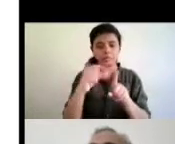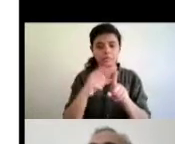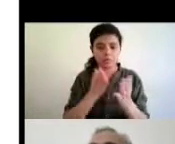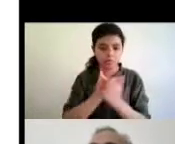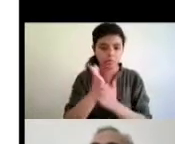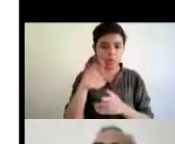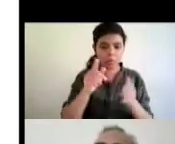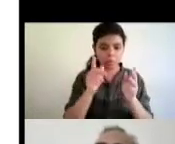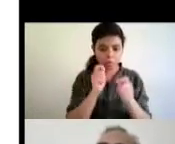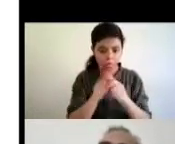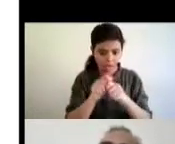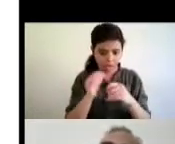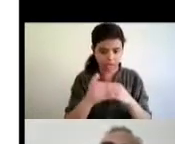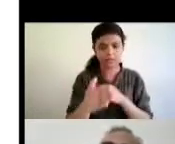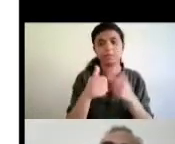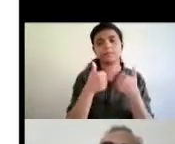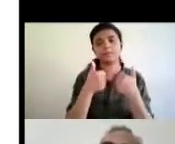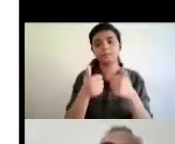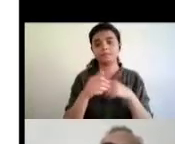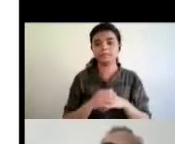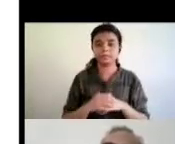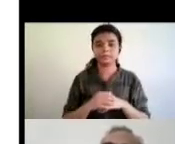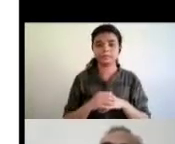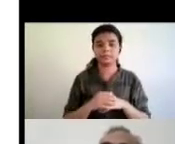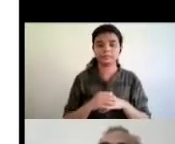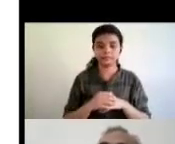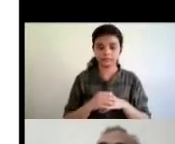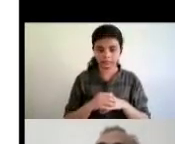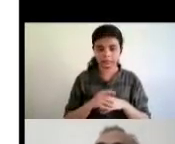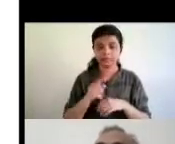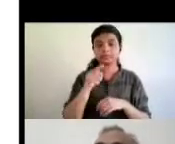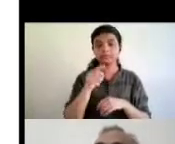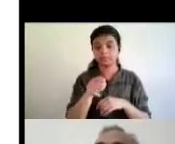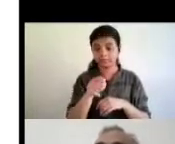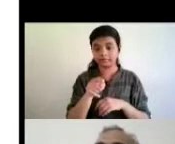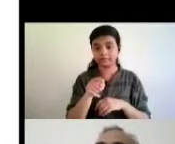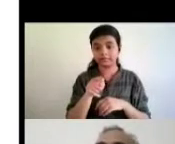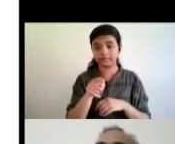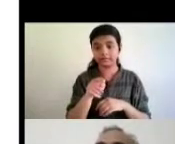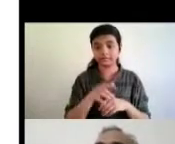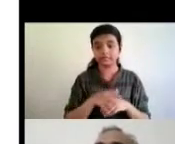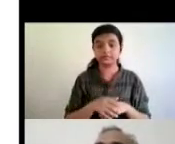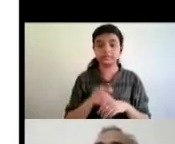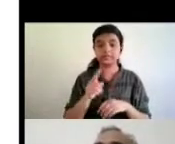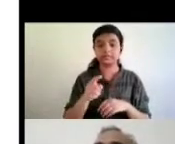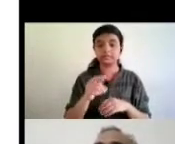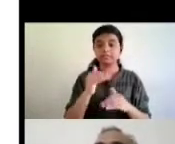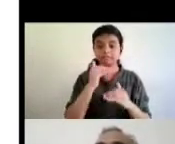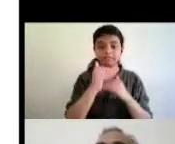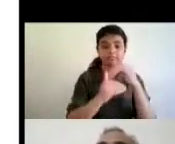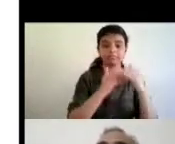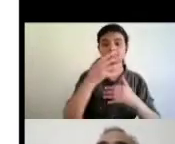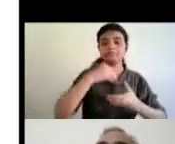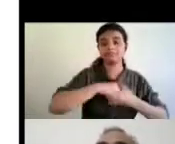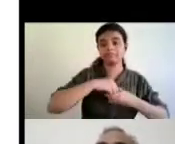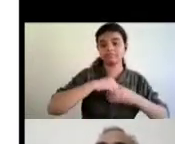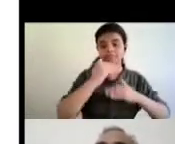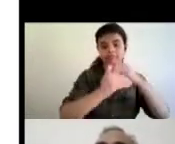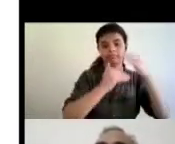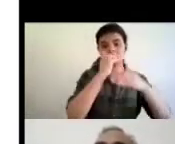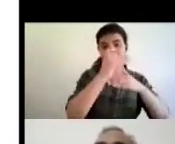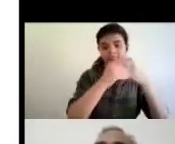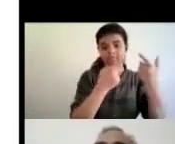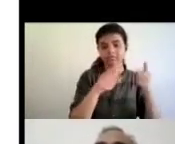and that that's why that's that's need was felt of building capacity especially in the low and